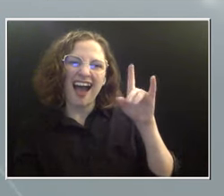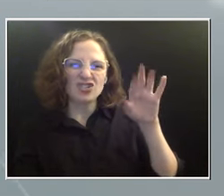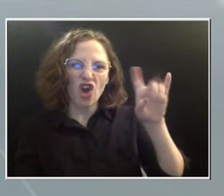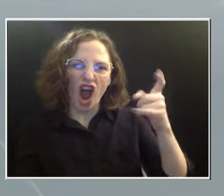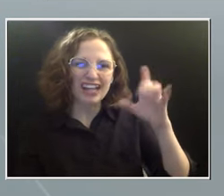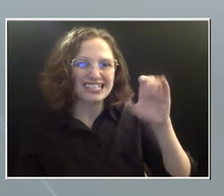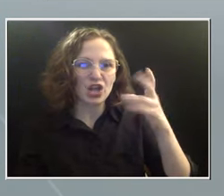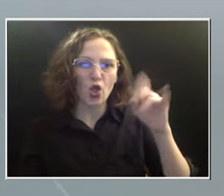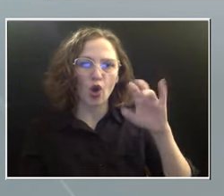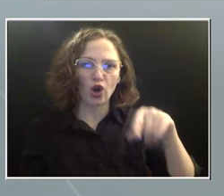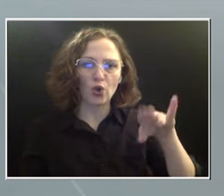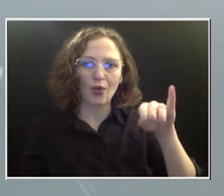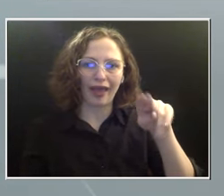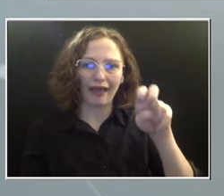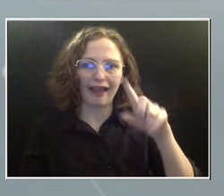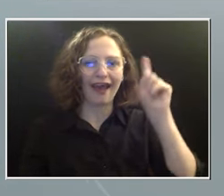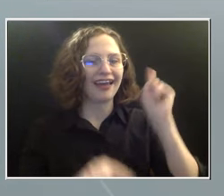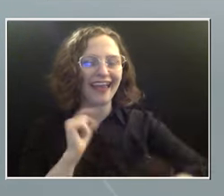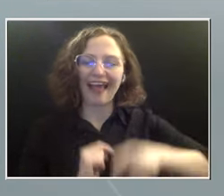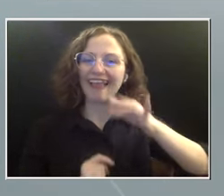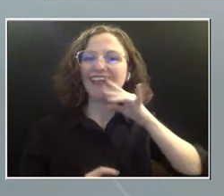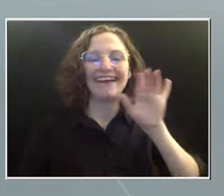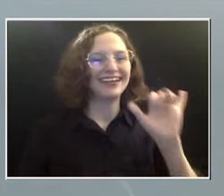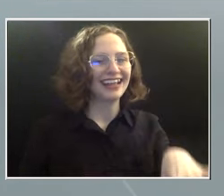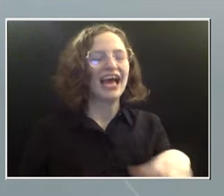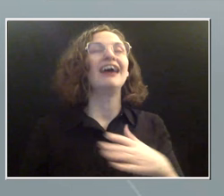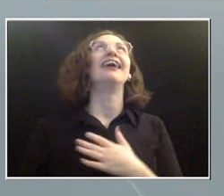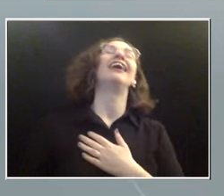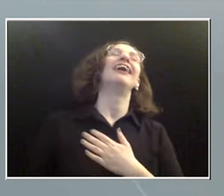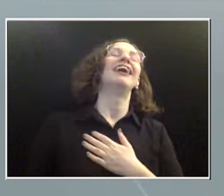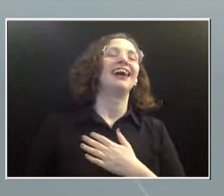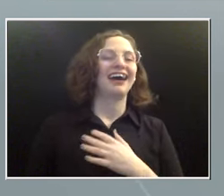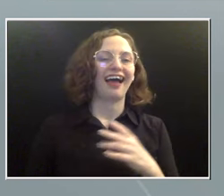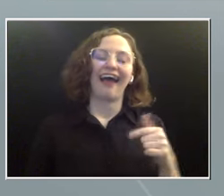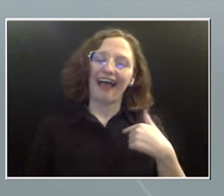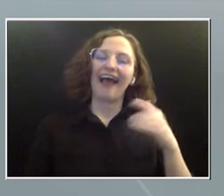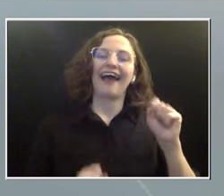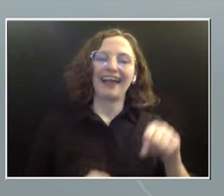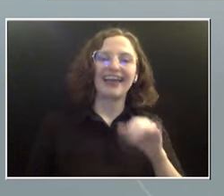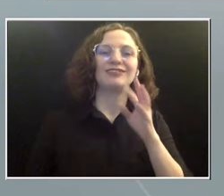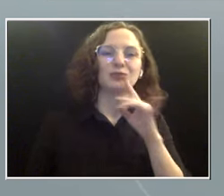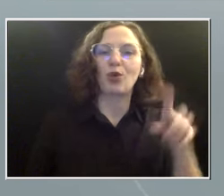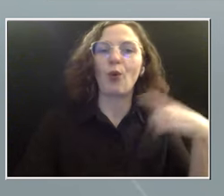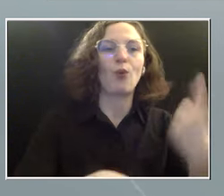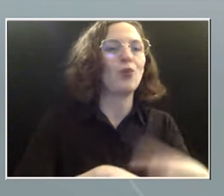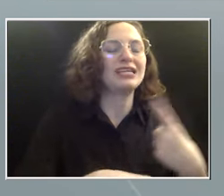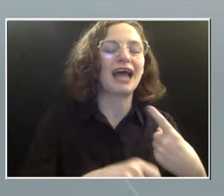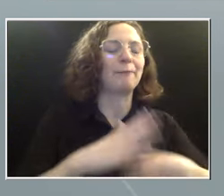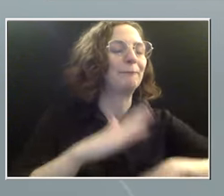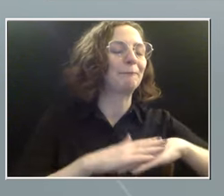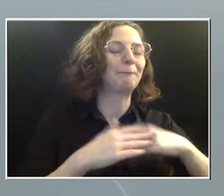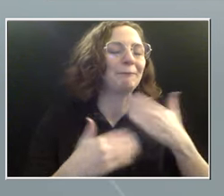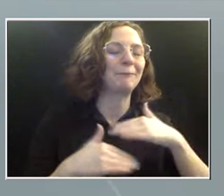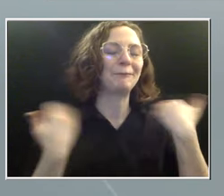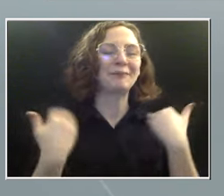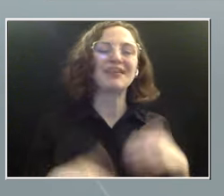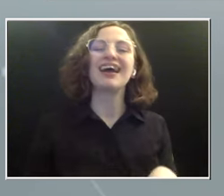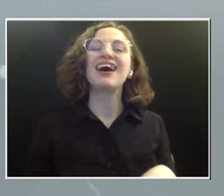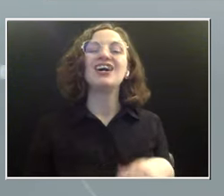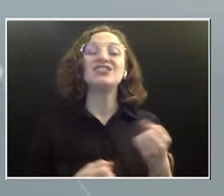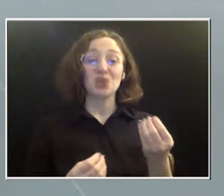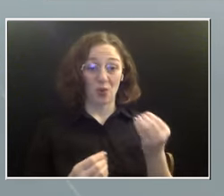a morning. Hydroxychloroquine. Thank you. That's a lot of syllables. That's okay. That's why you make the big bucks. You get to say the big words. But that number in that study was like nearly